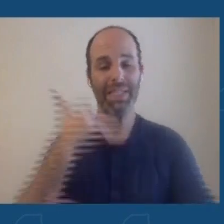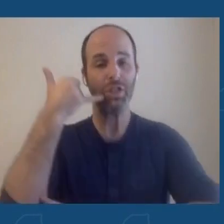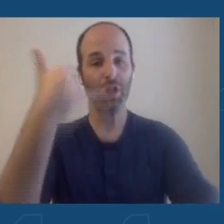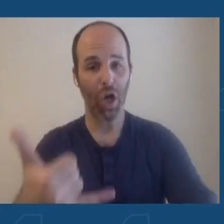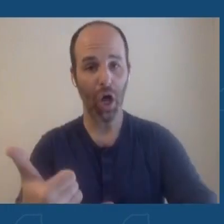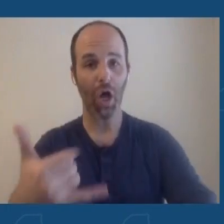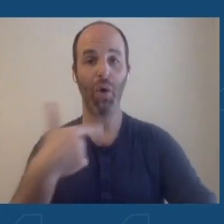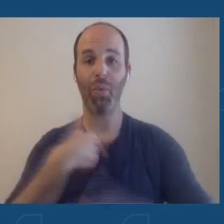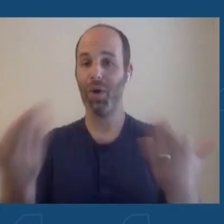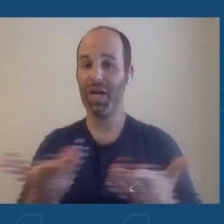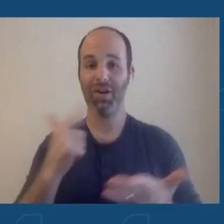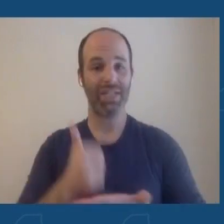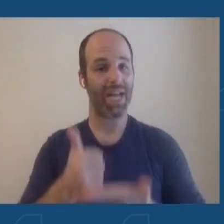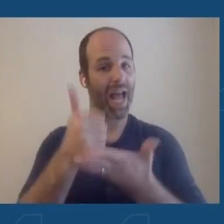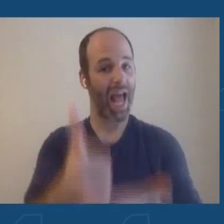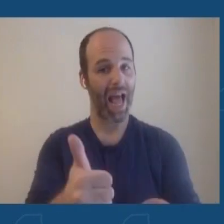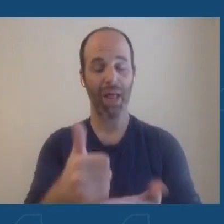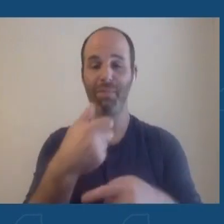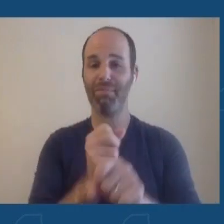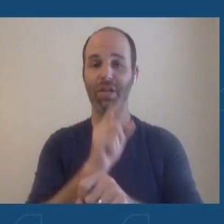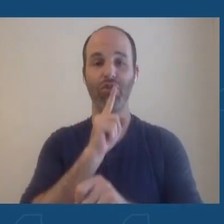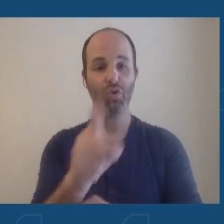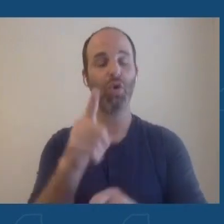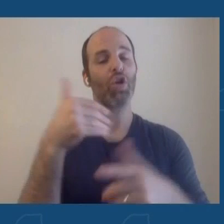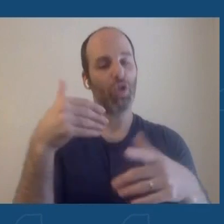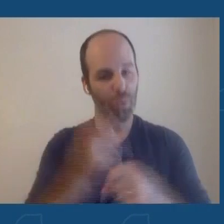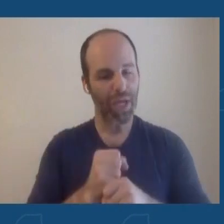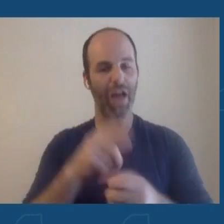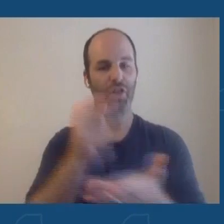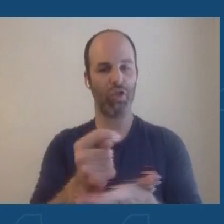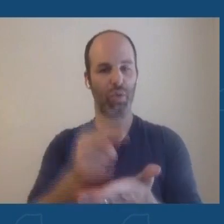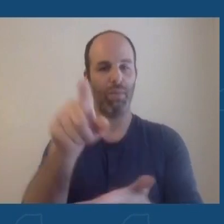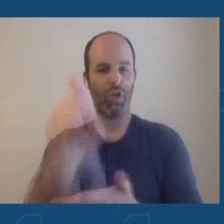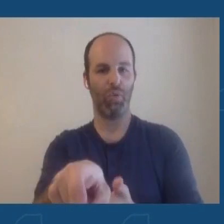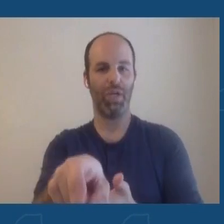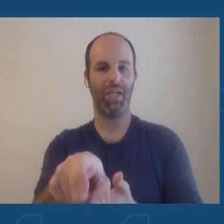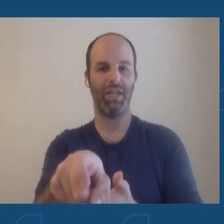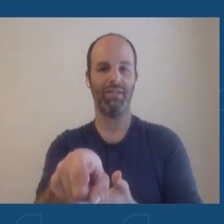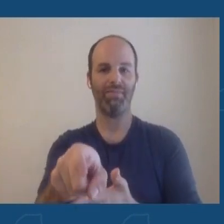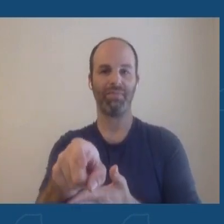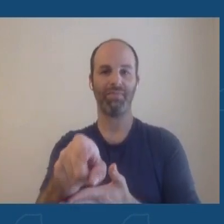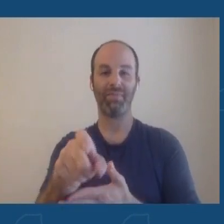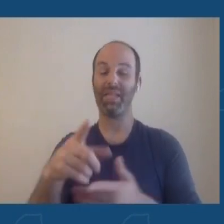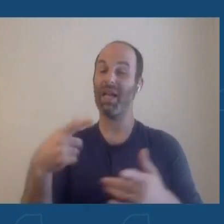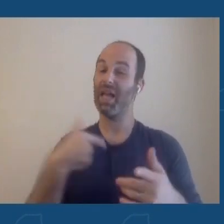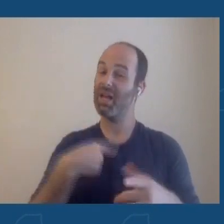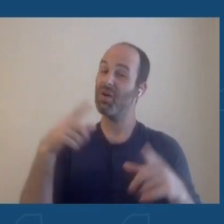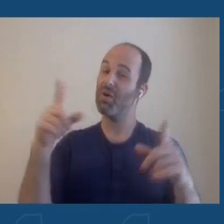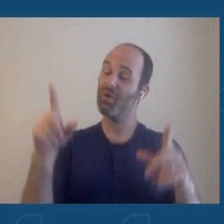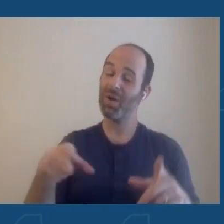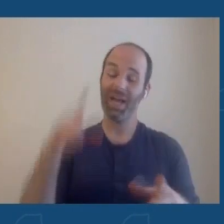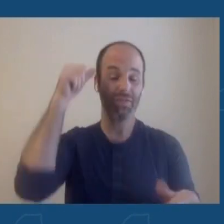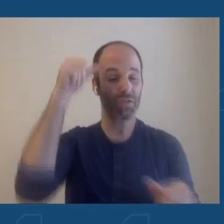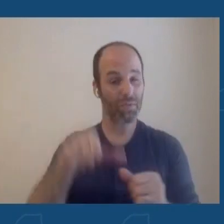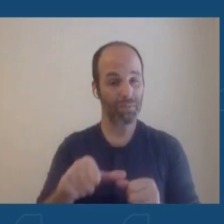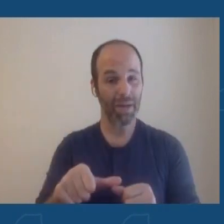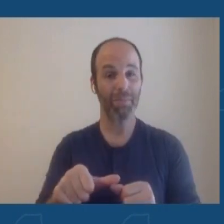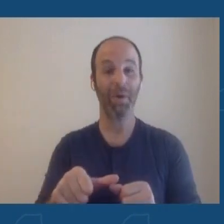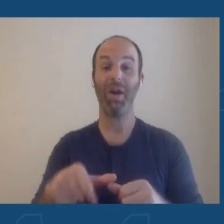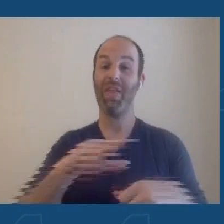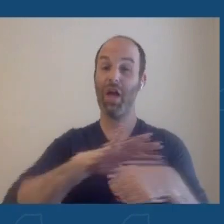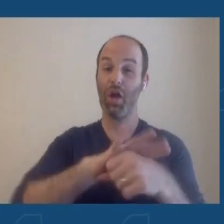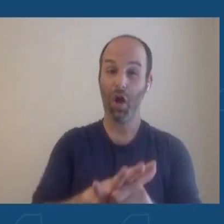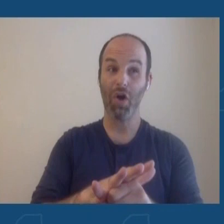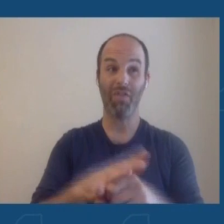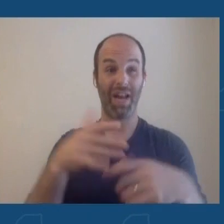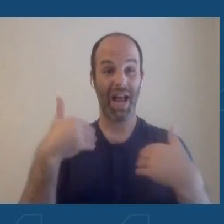sure that you are not left without the treatments you may need. And also, we cannot forget the effects of long COVID. There are still people hit so early during